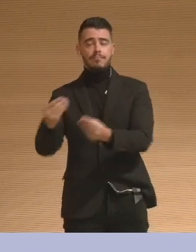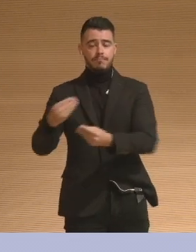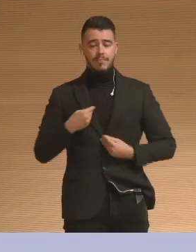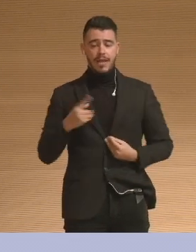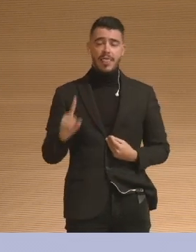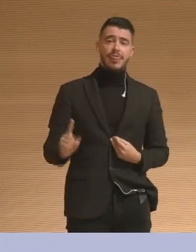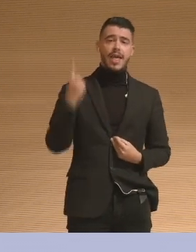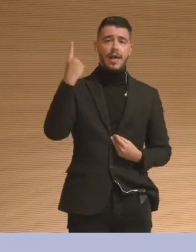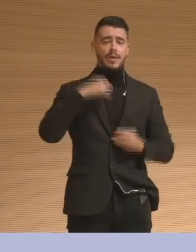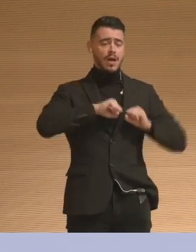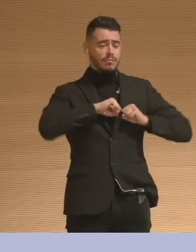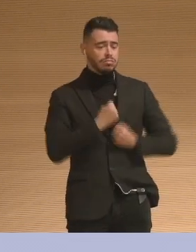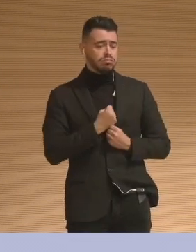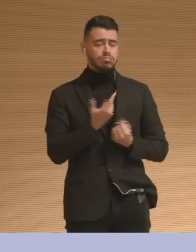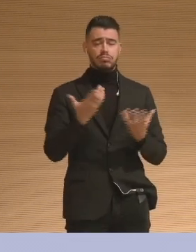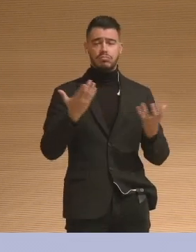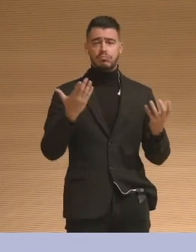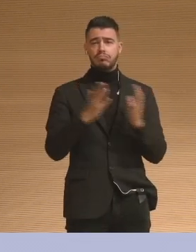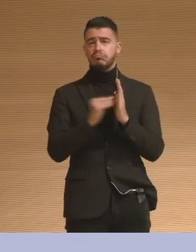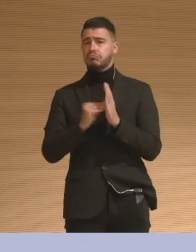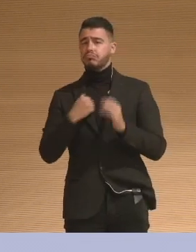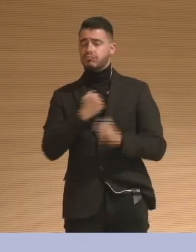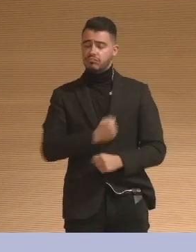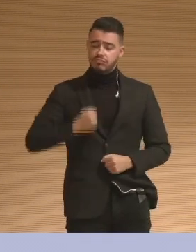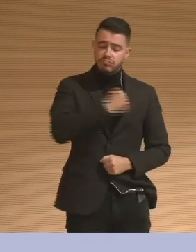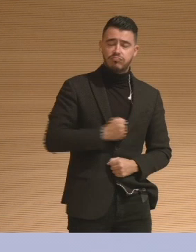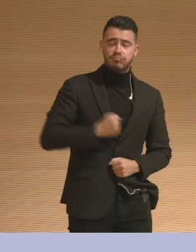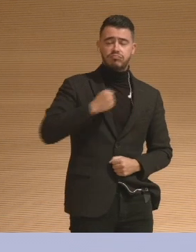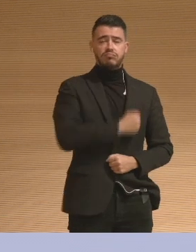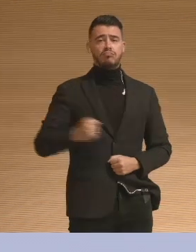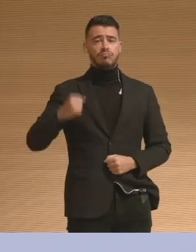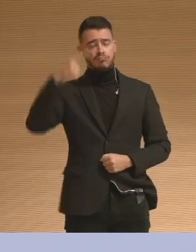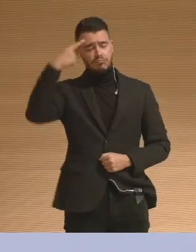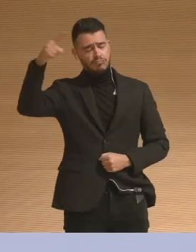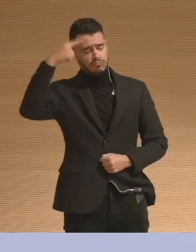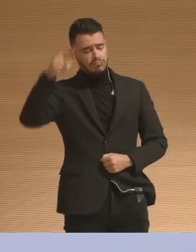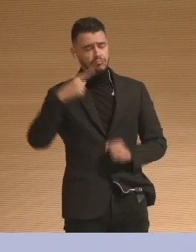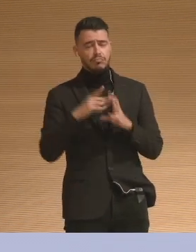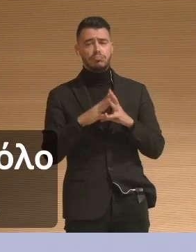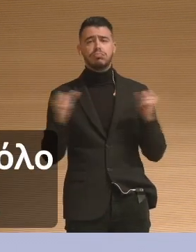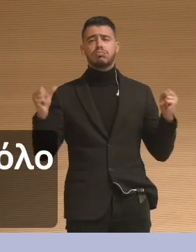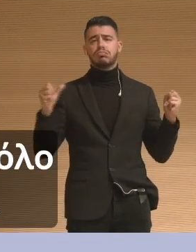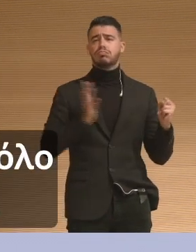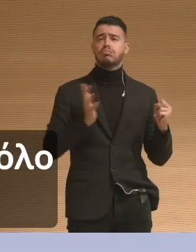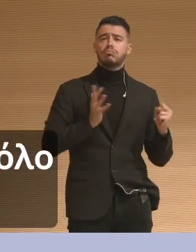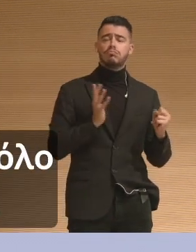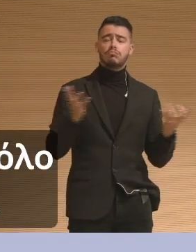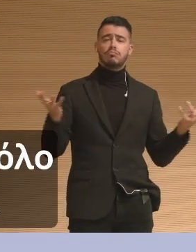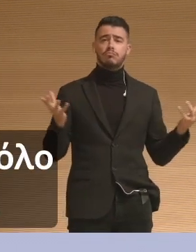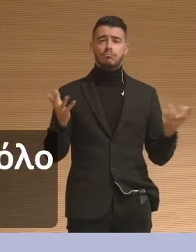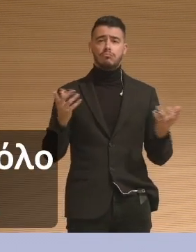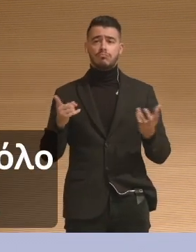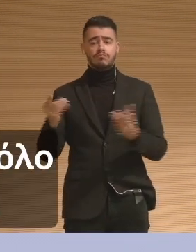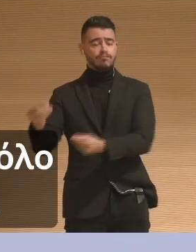grief. They can instill a sense of hope in us, a belief that there is a future. And object